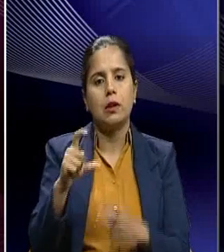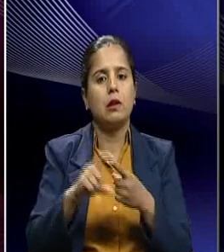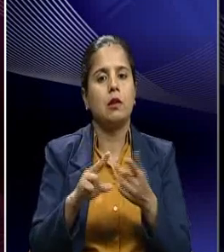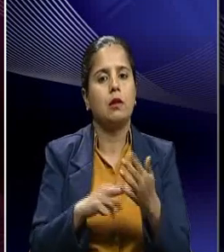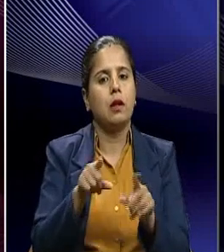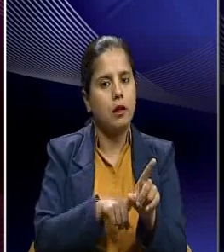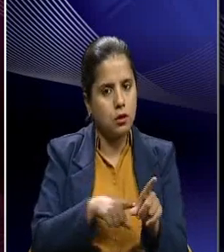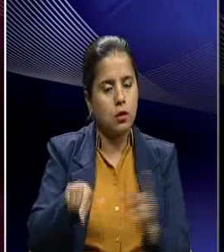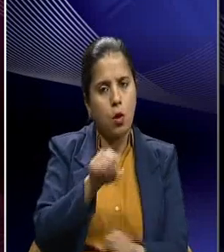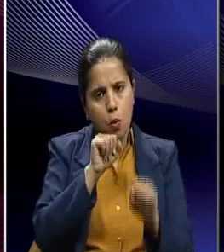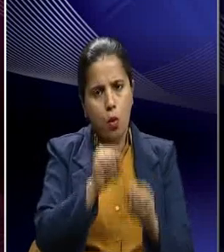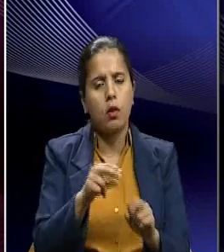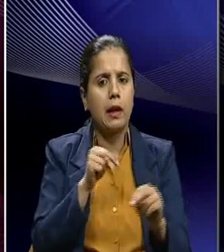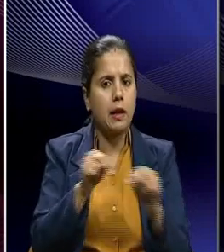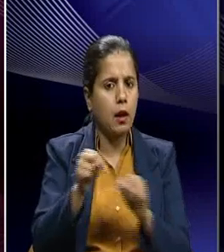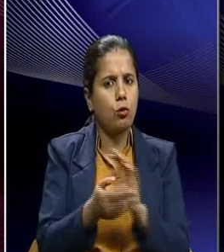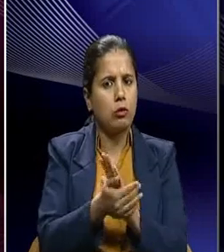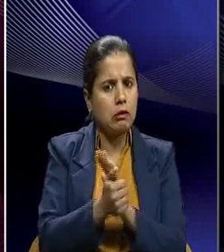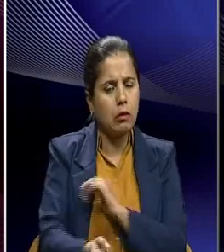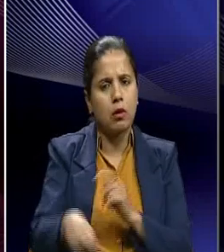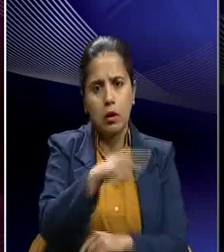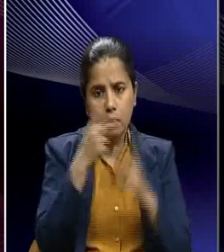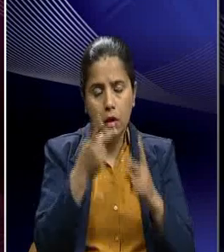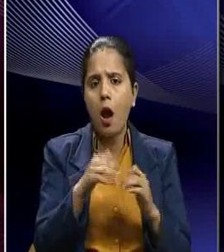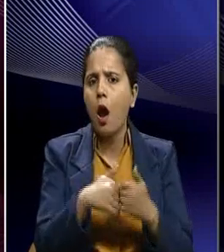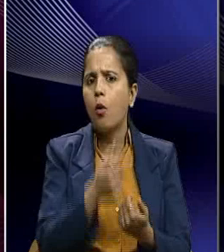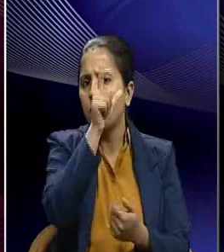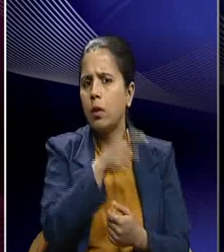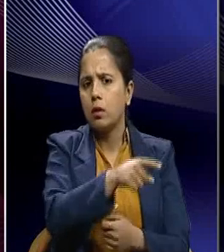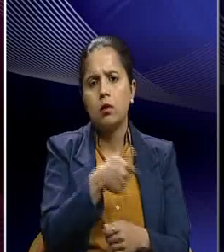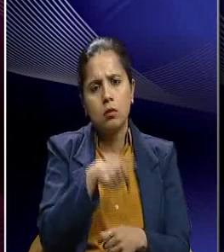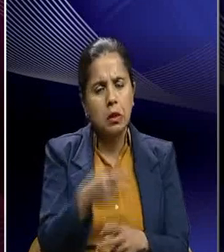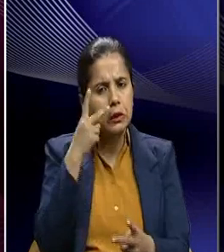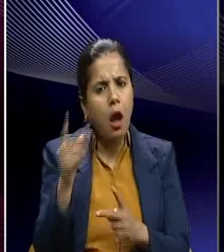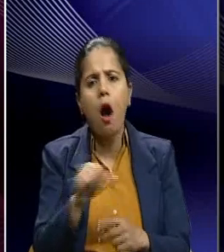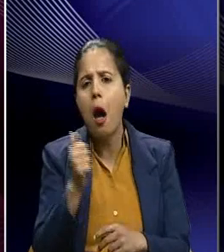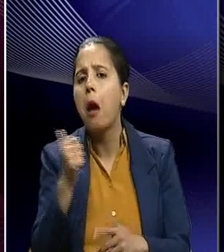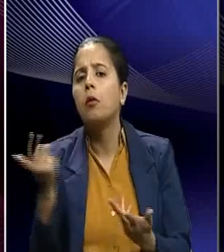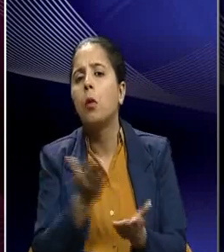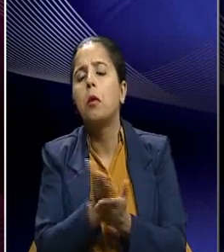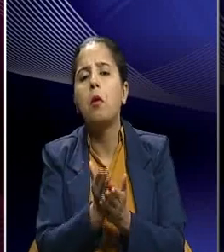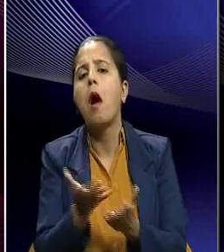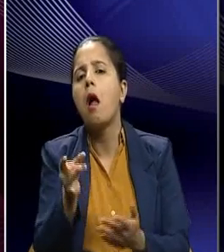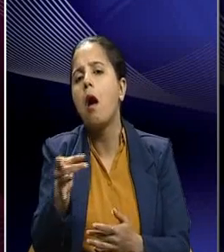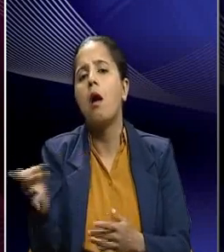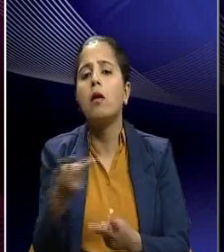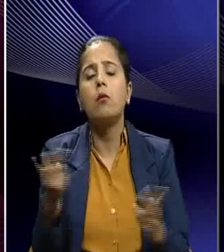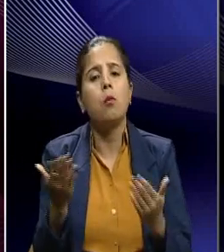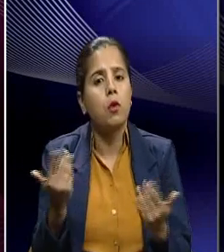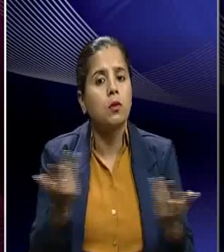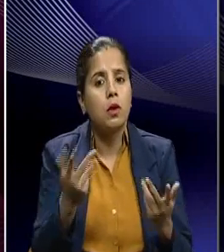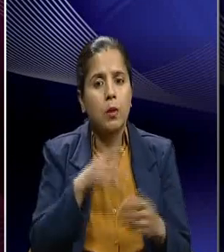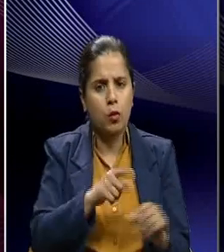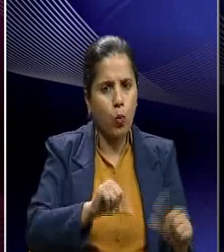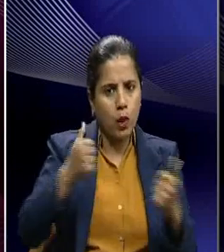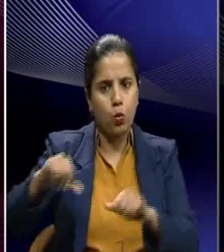terms of his negotiation skills that how he was ready to explore all the possible options to ensure a win-win